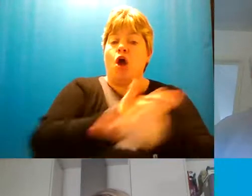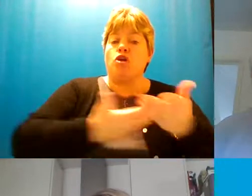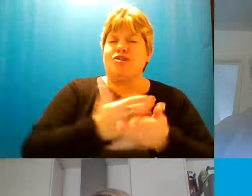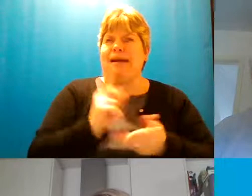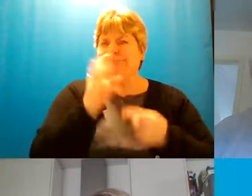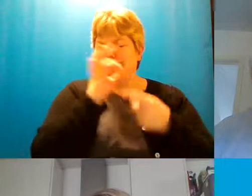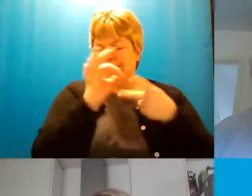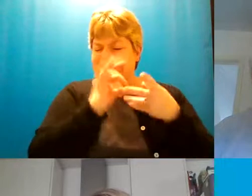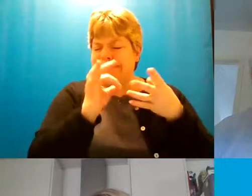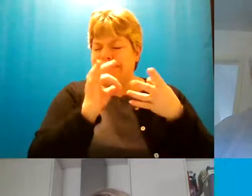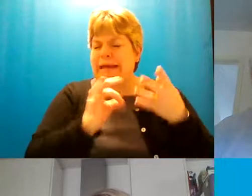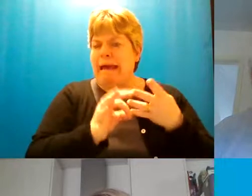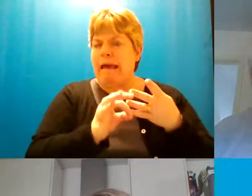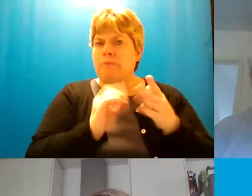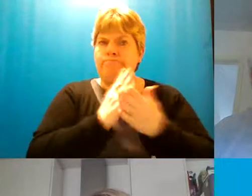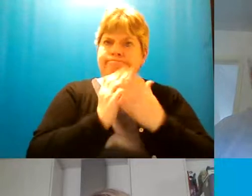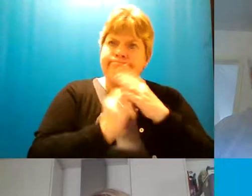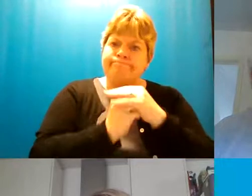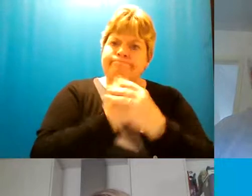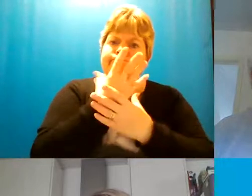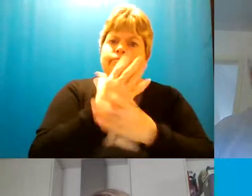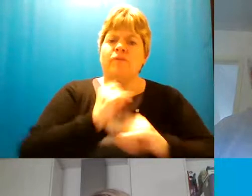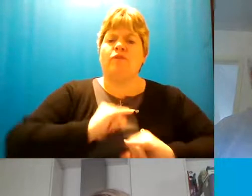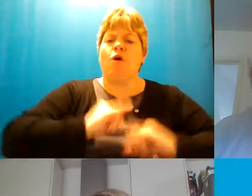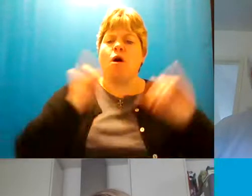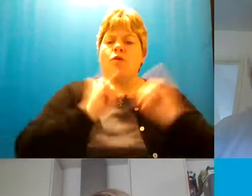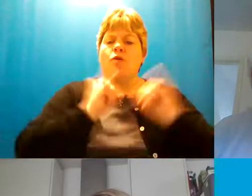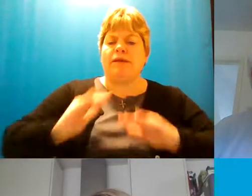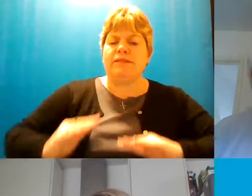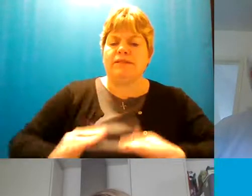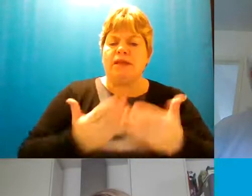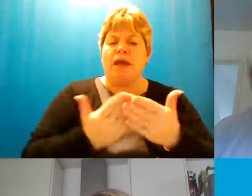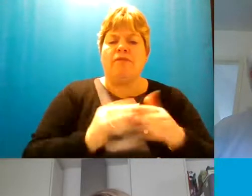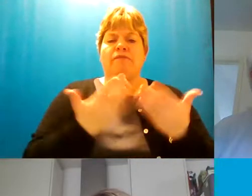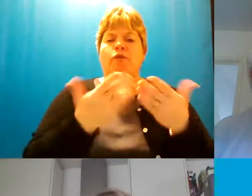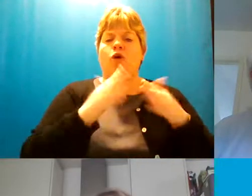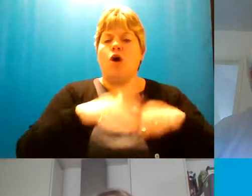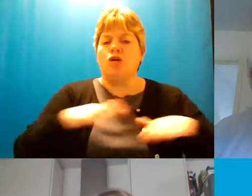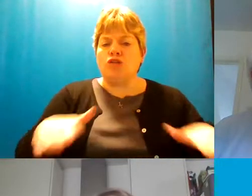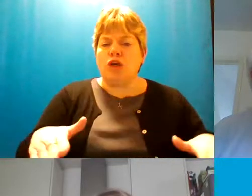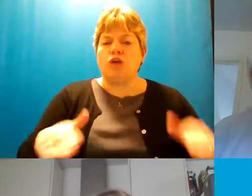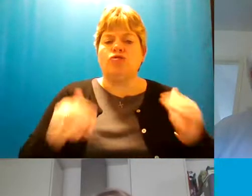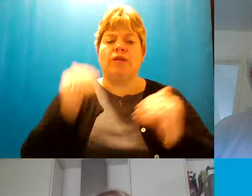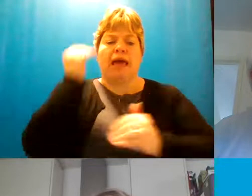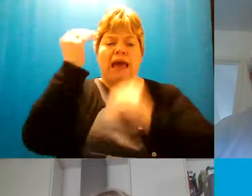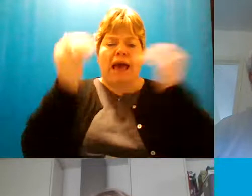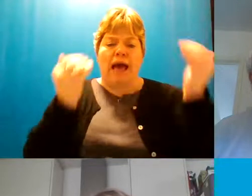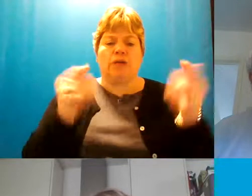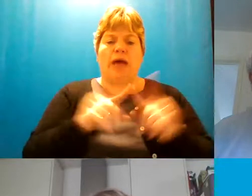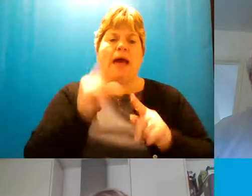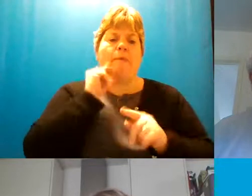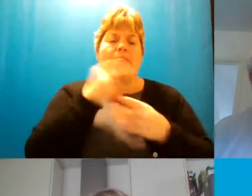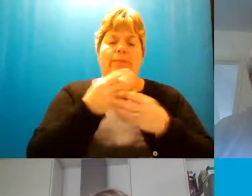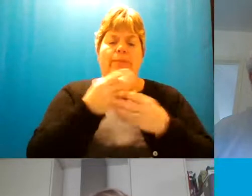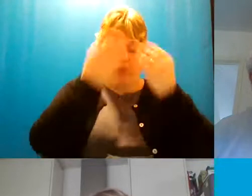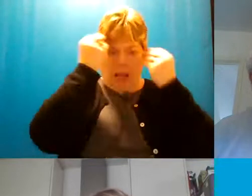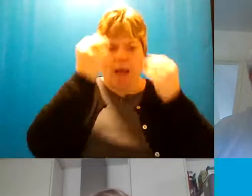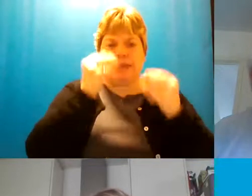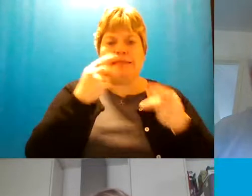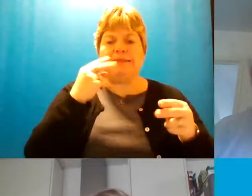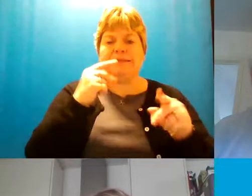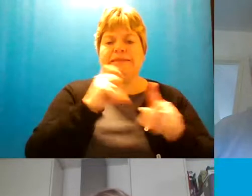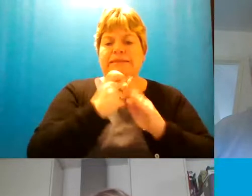details around the developments for crisis services for children adults and people with a learning disability and autism